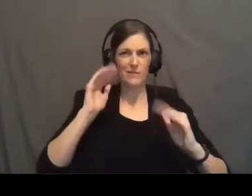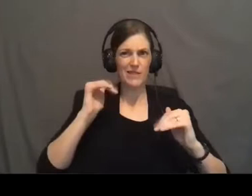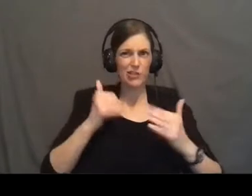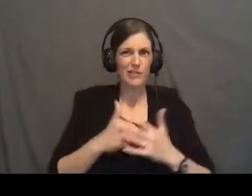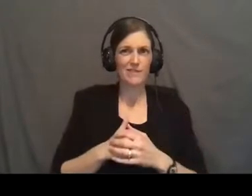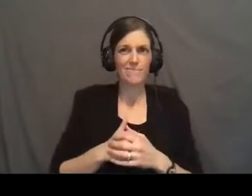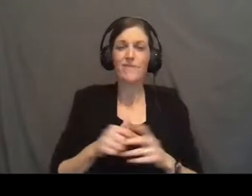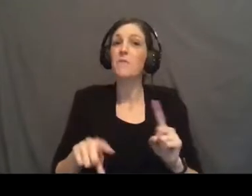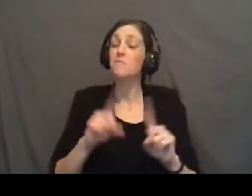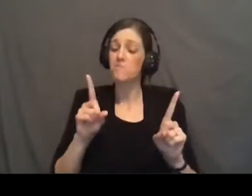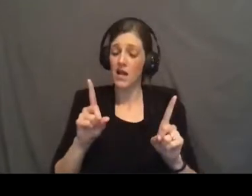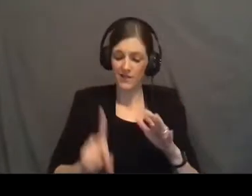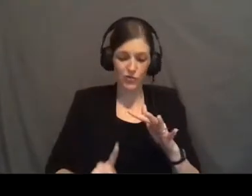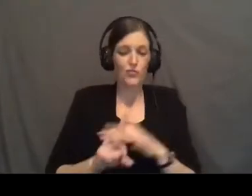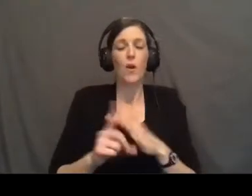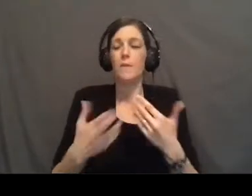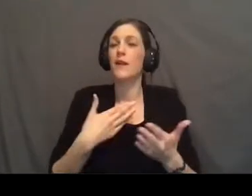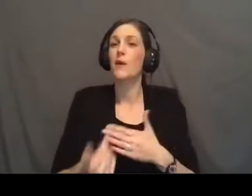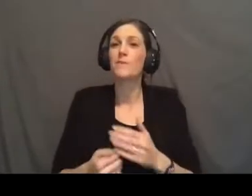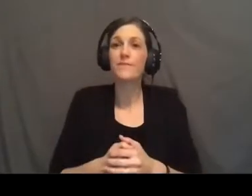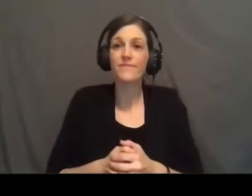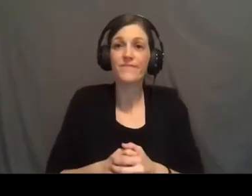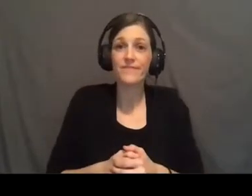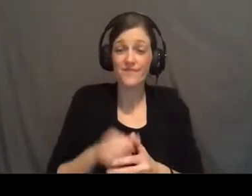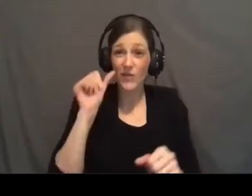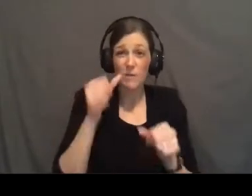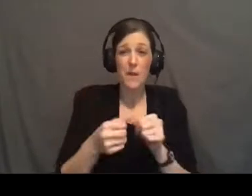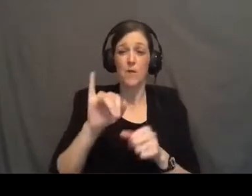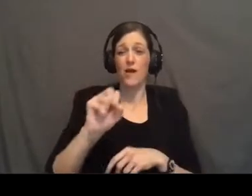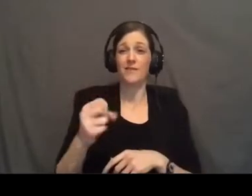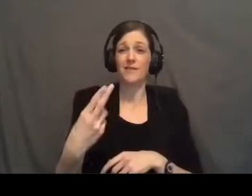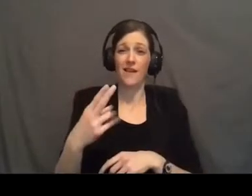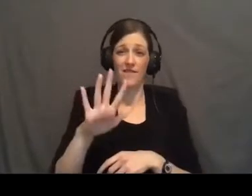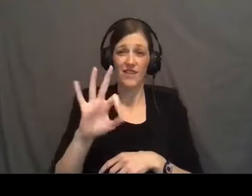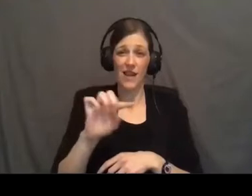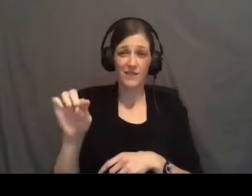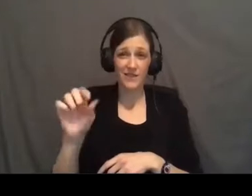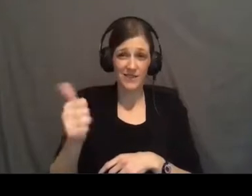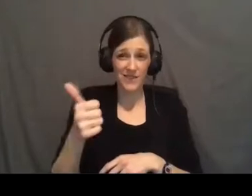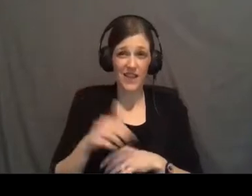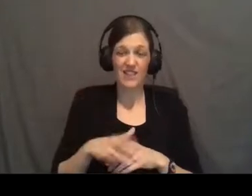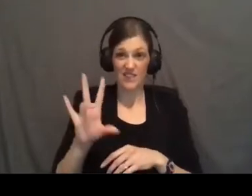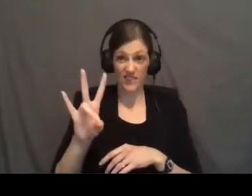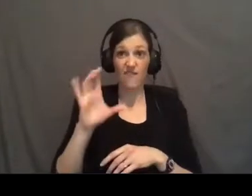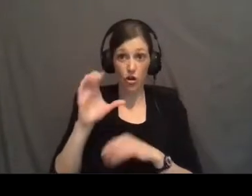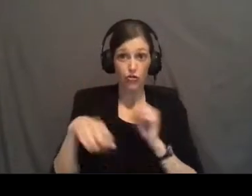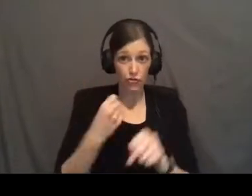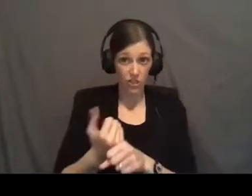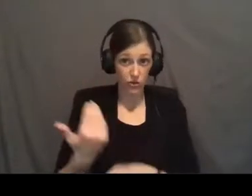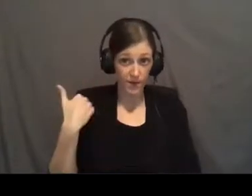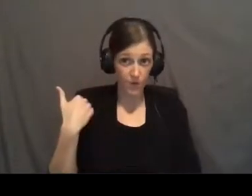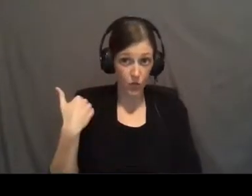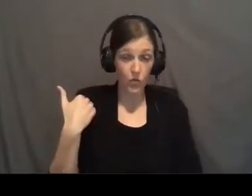But He came nonetheless. Remember Isaiah 59, 10. 700 years prior.